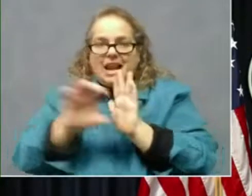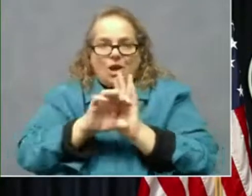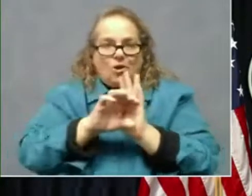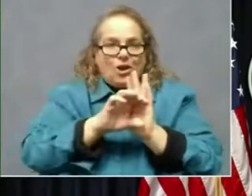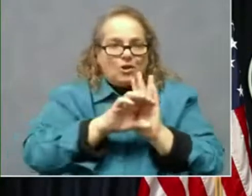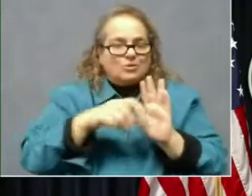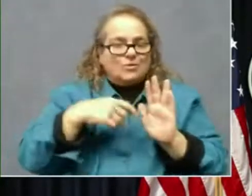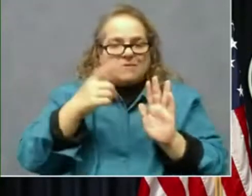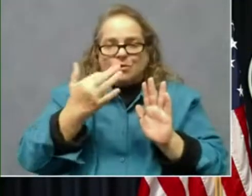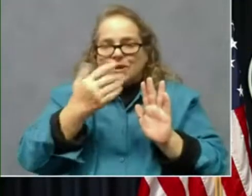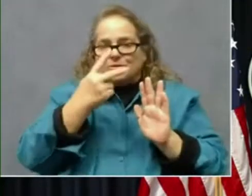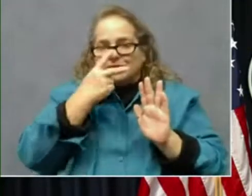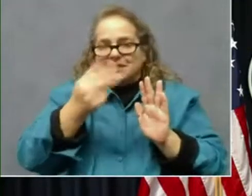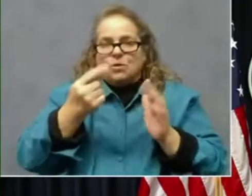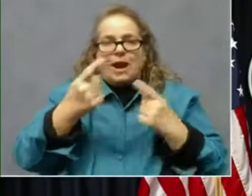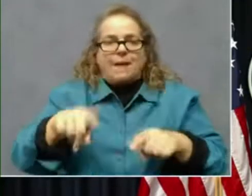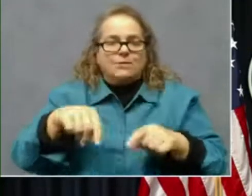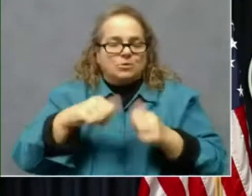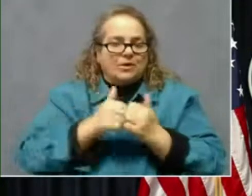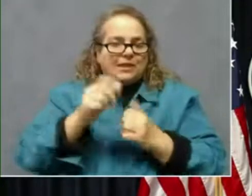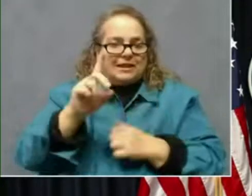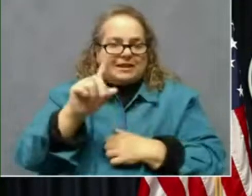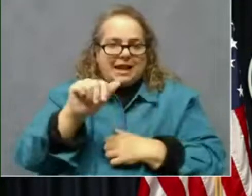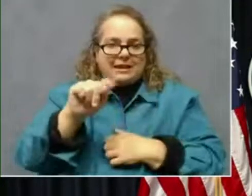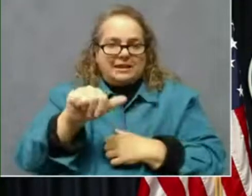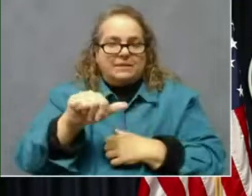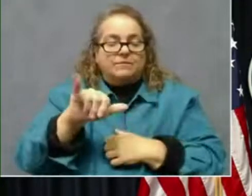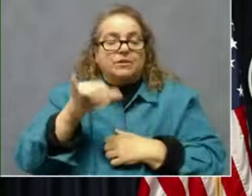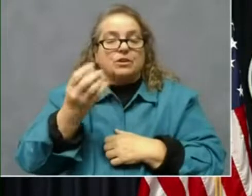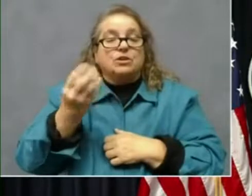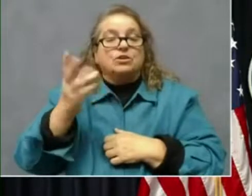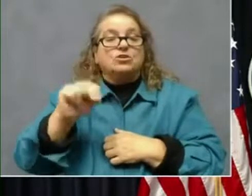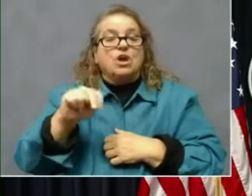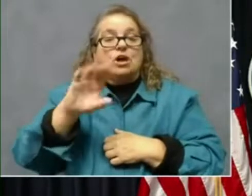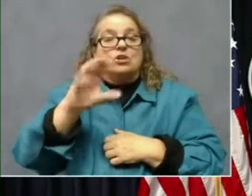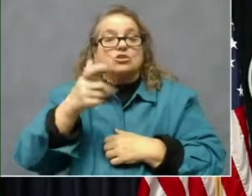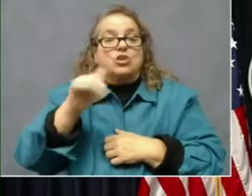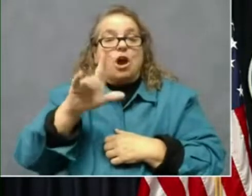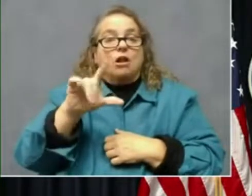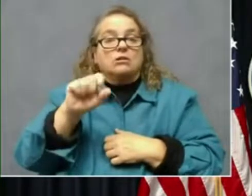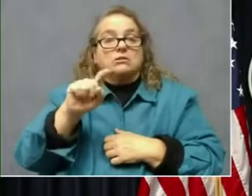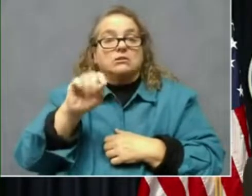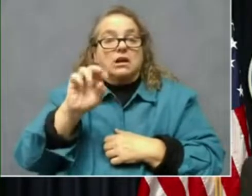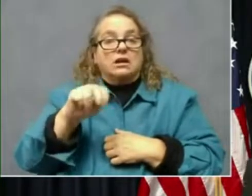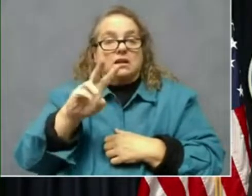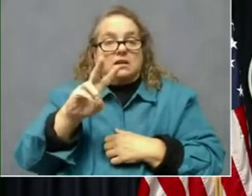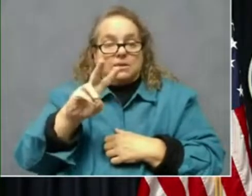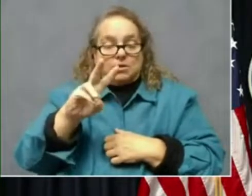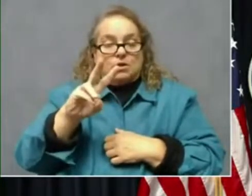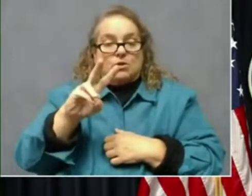the data. John Charlton for WHAS. then we'll go back to Morgan Watkins.